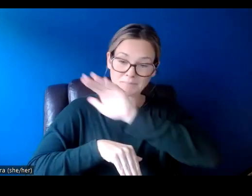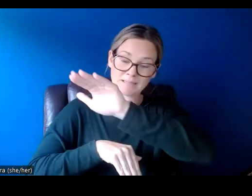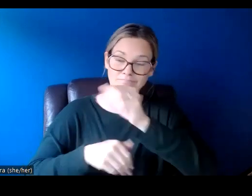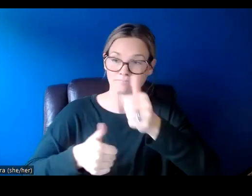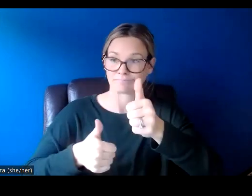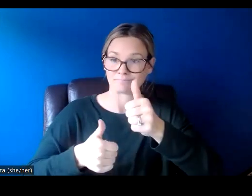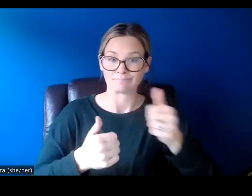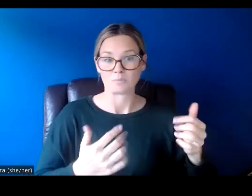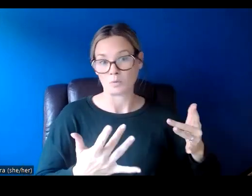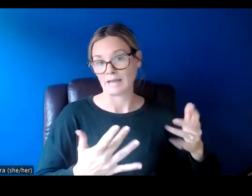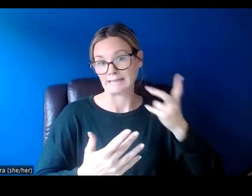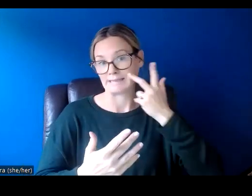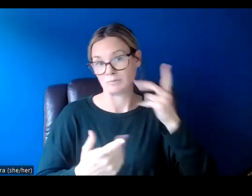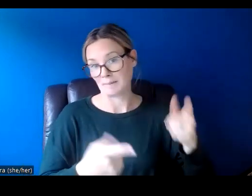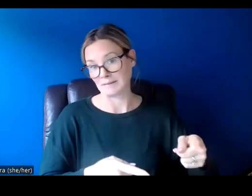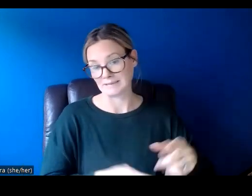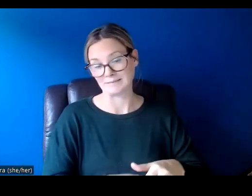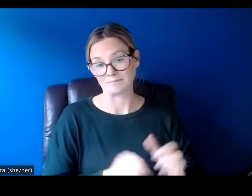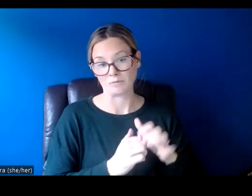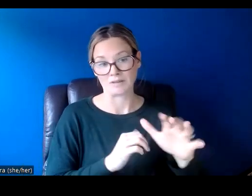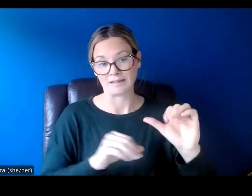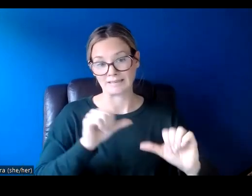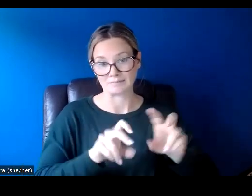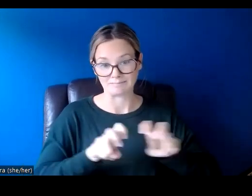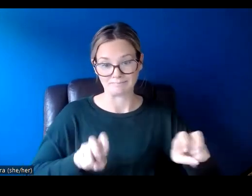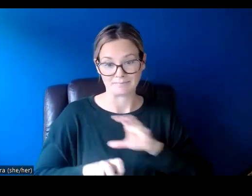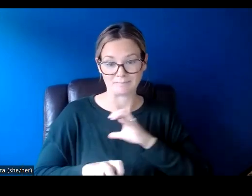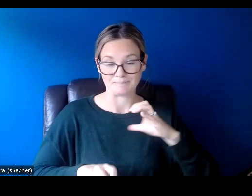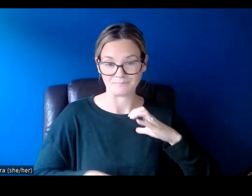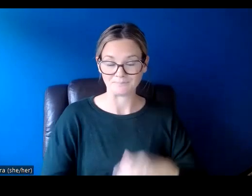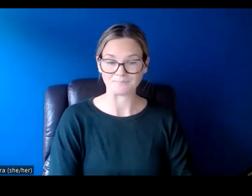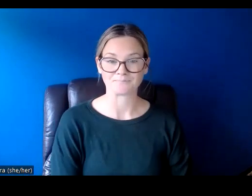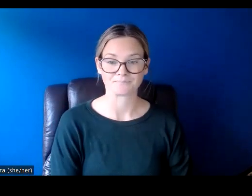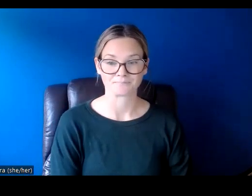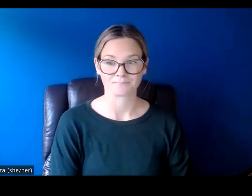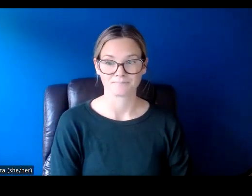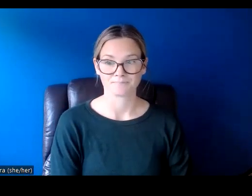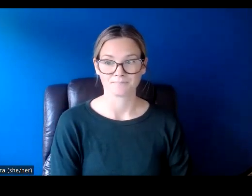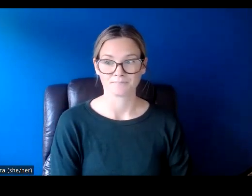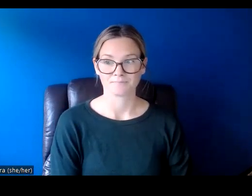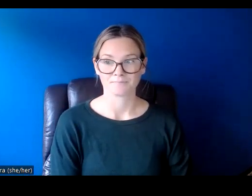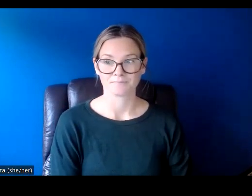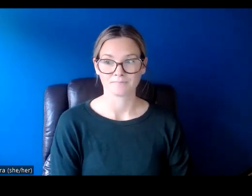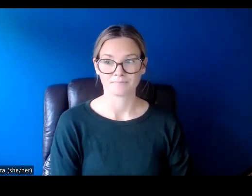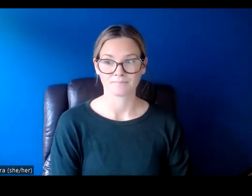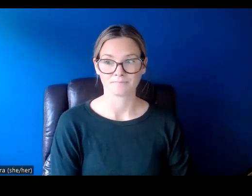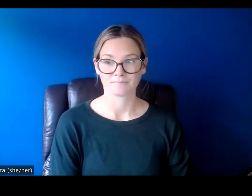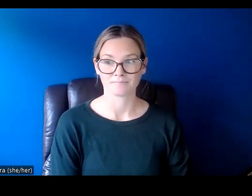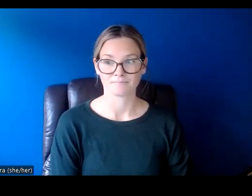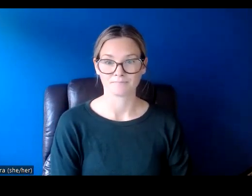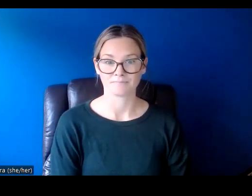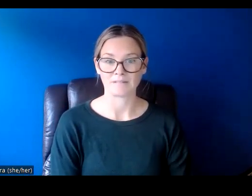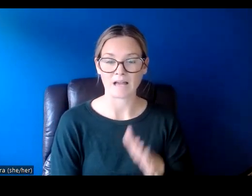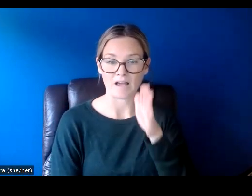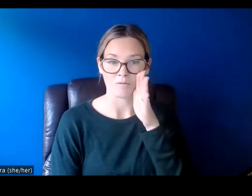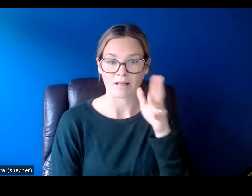And we're just going to wait and see what happens with the assessment committee. All right. I am going to jump